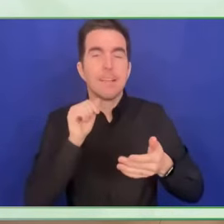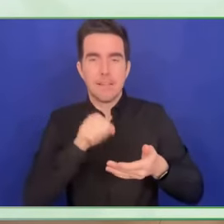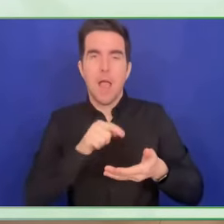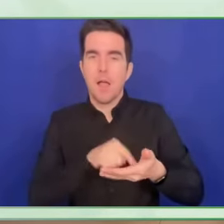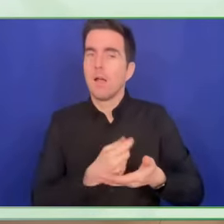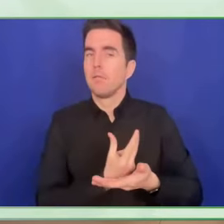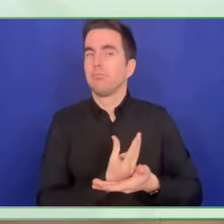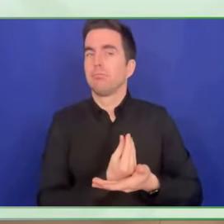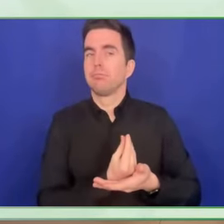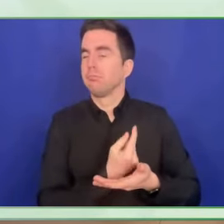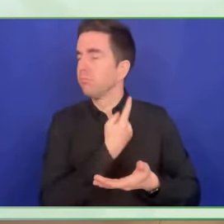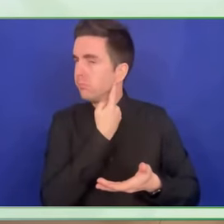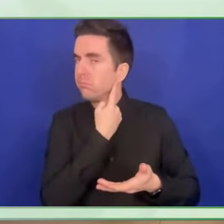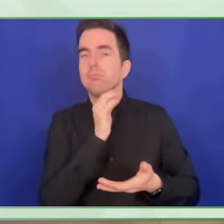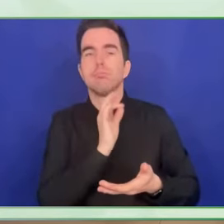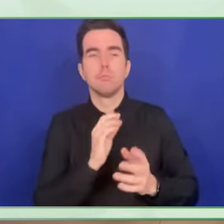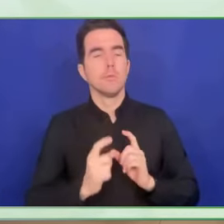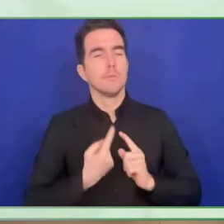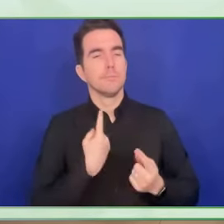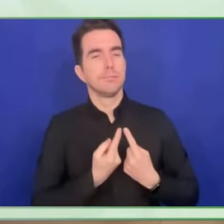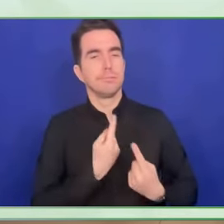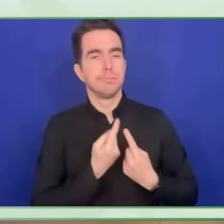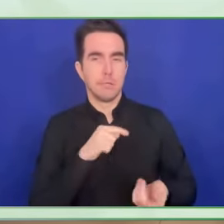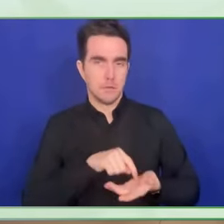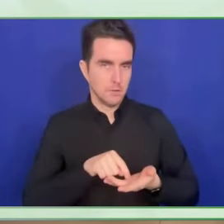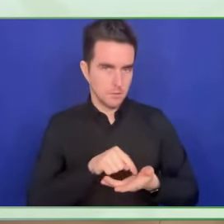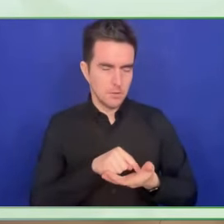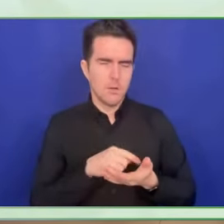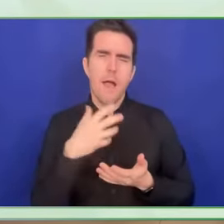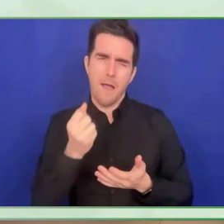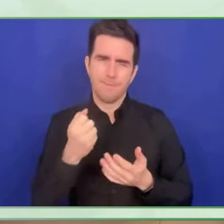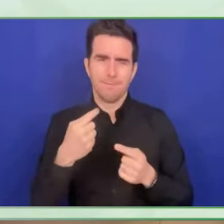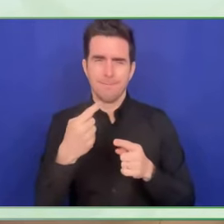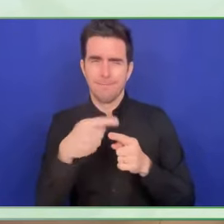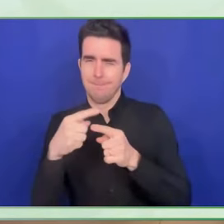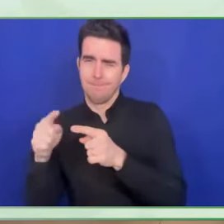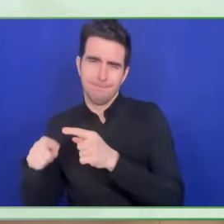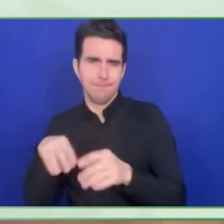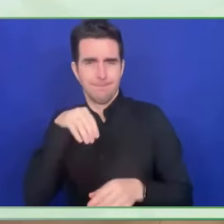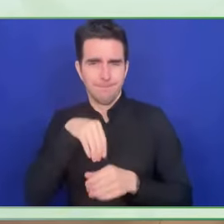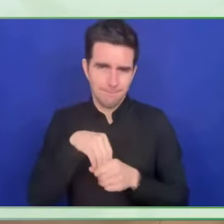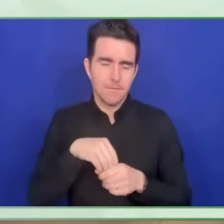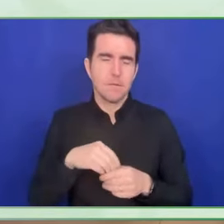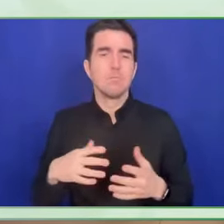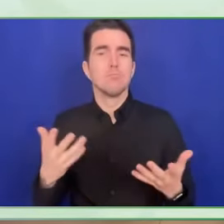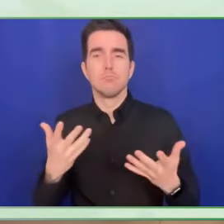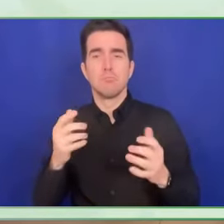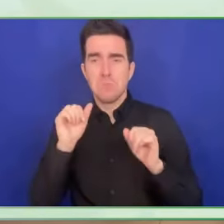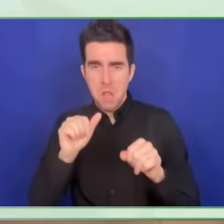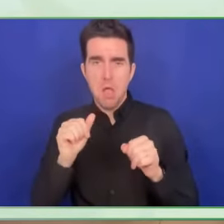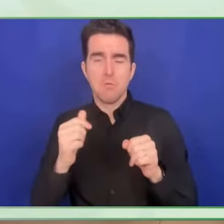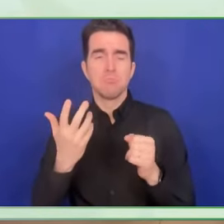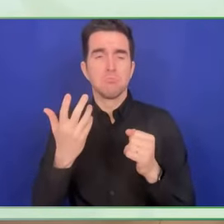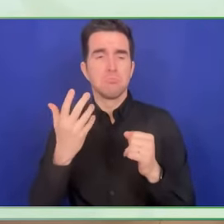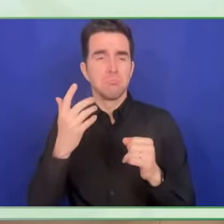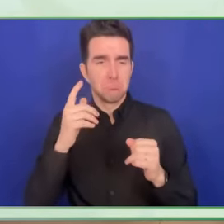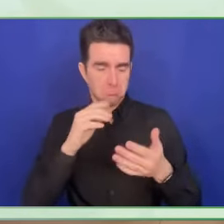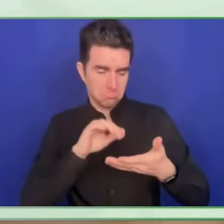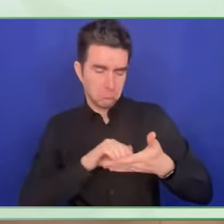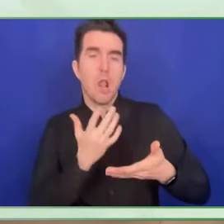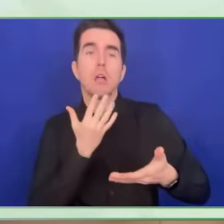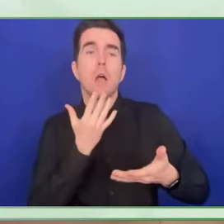high contrast font, buttons. So it's just a way to configure